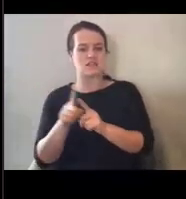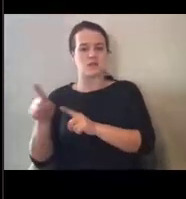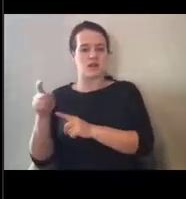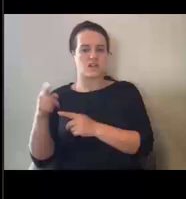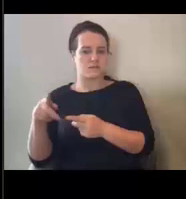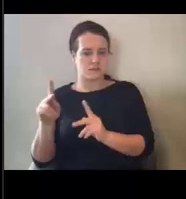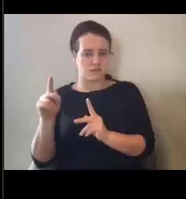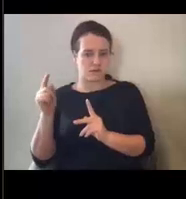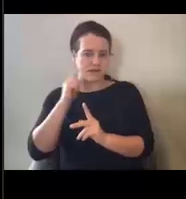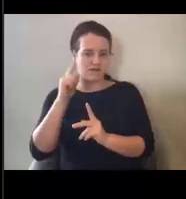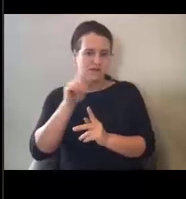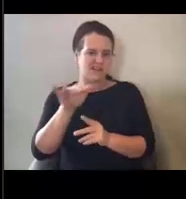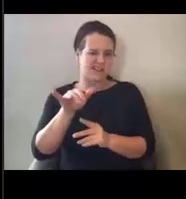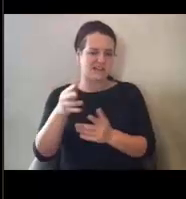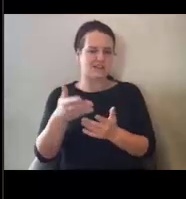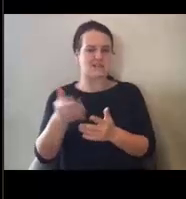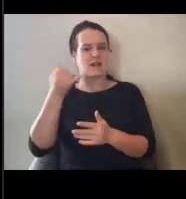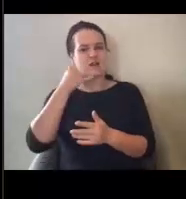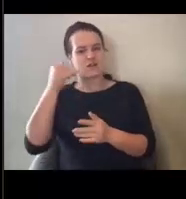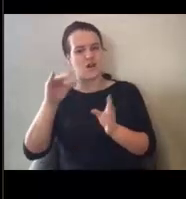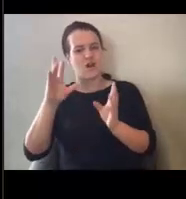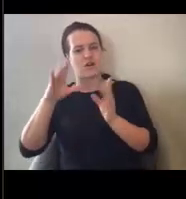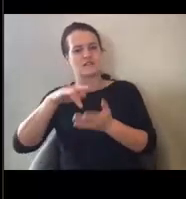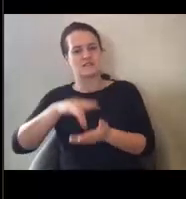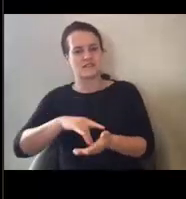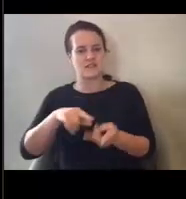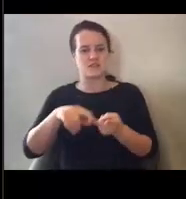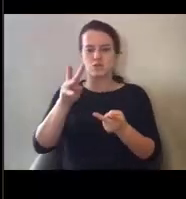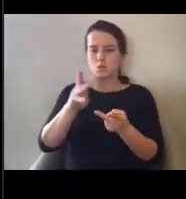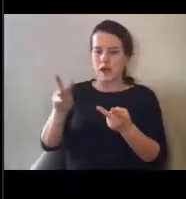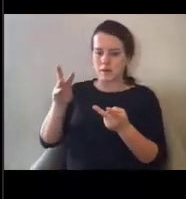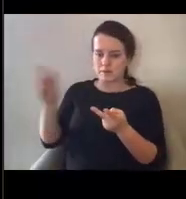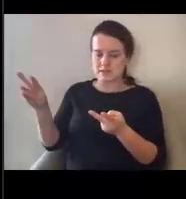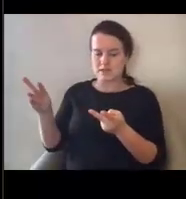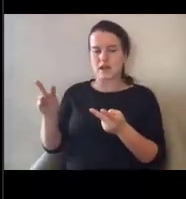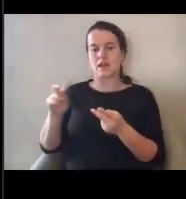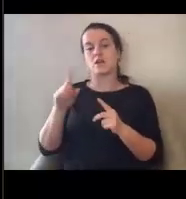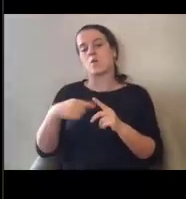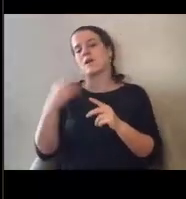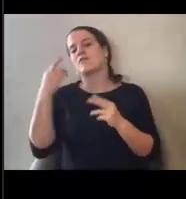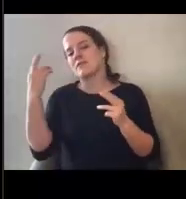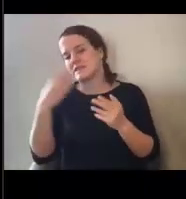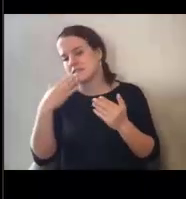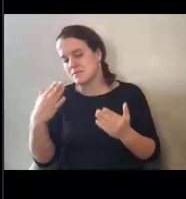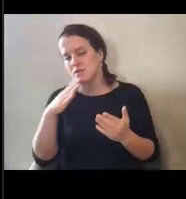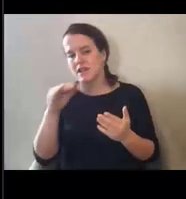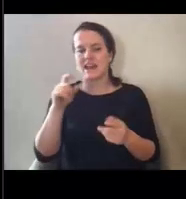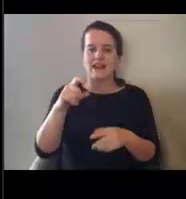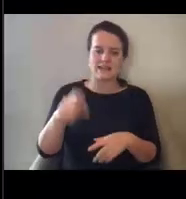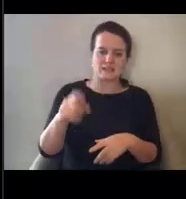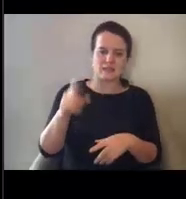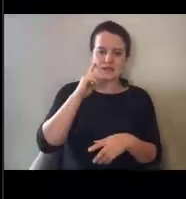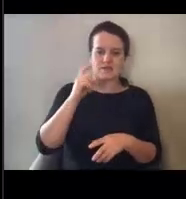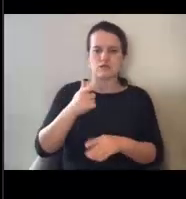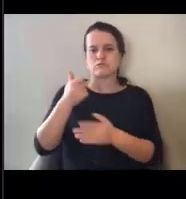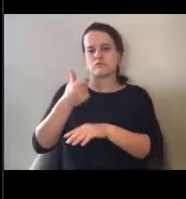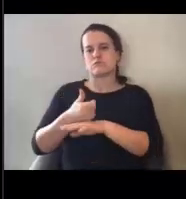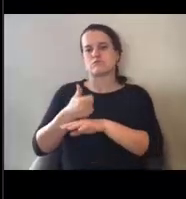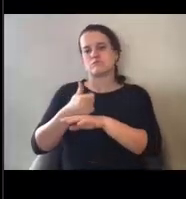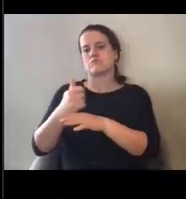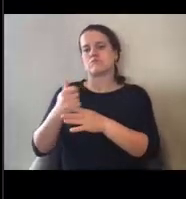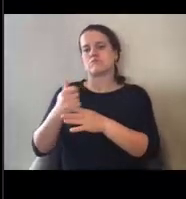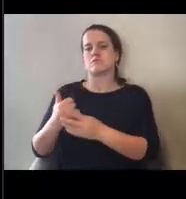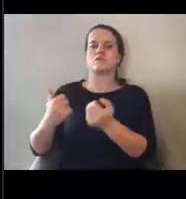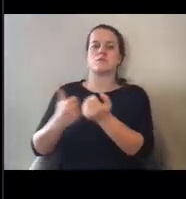uh, things like call centers or websites, um, when reasonable and necessary, uh, in order to help support getting the